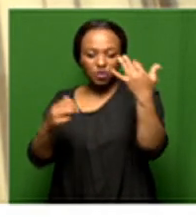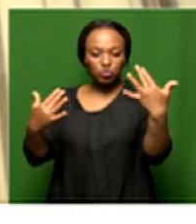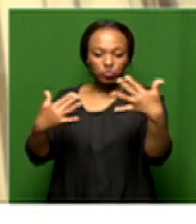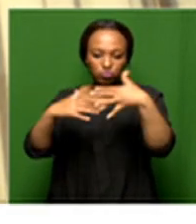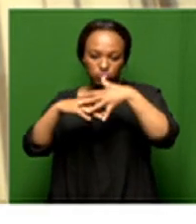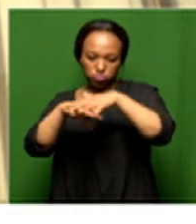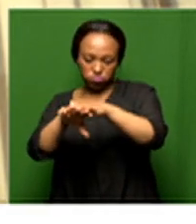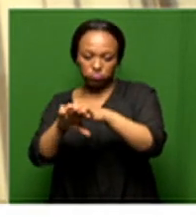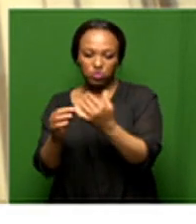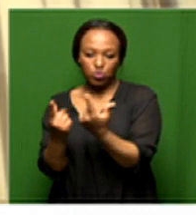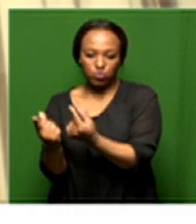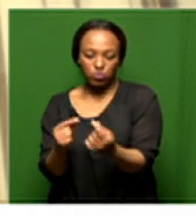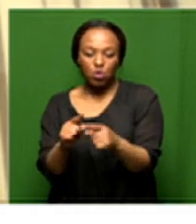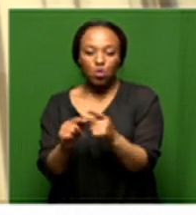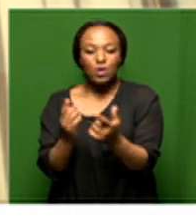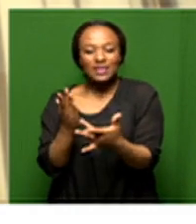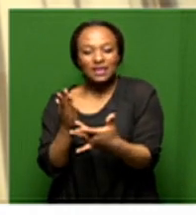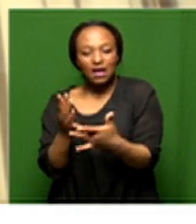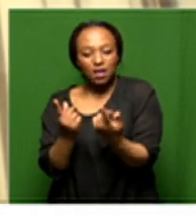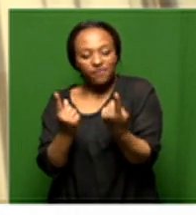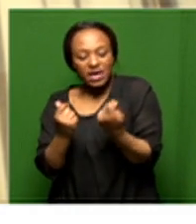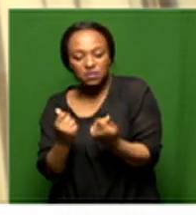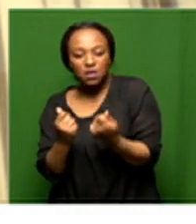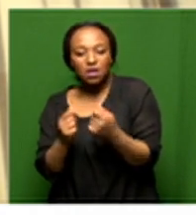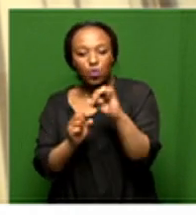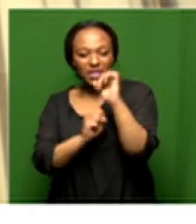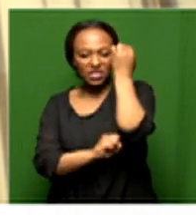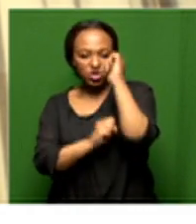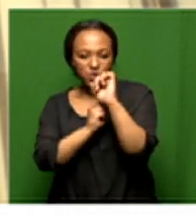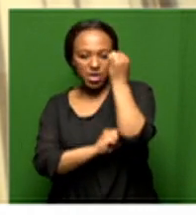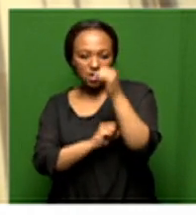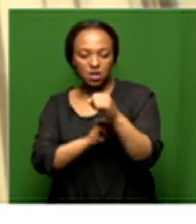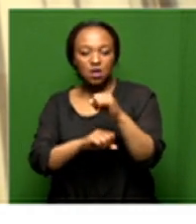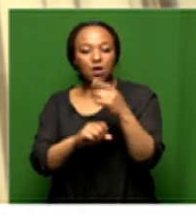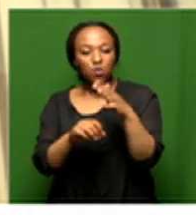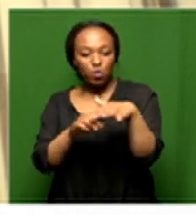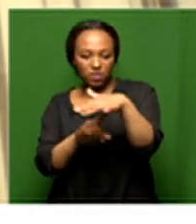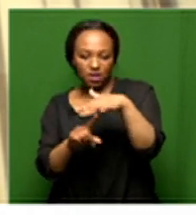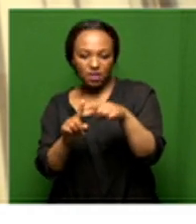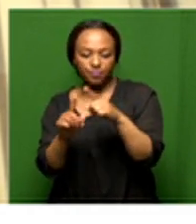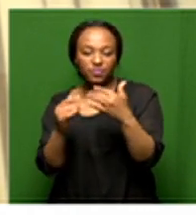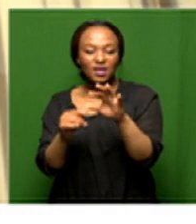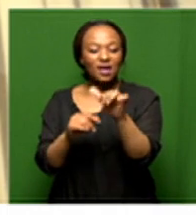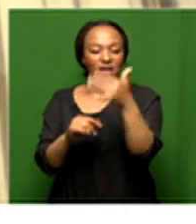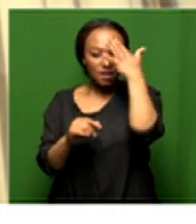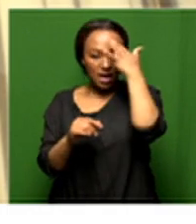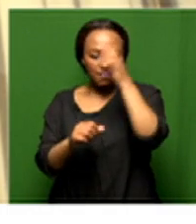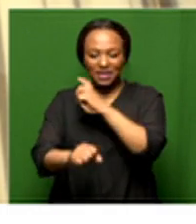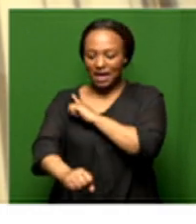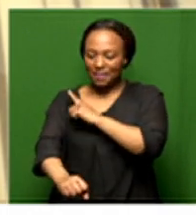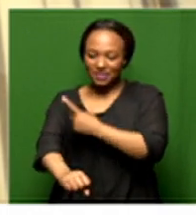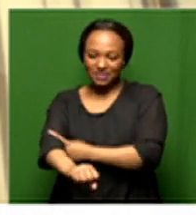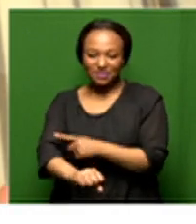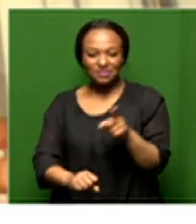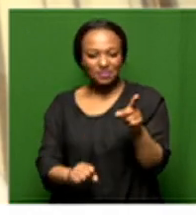responsibilities and i'm talking about the technical and financial engineering skills there are other areas of state capacity where the state is